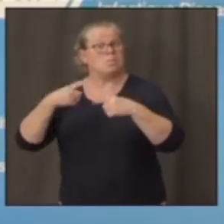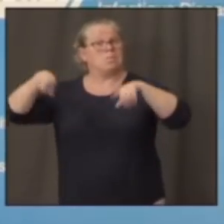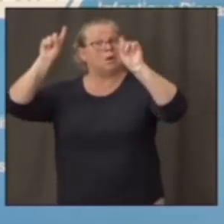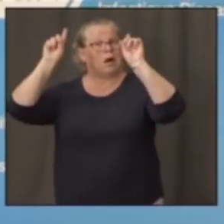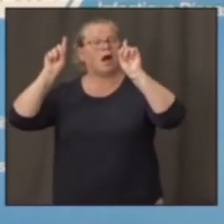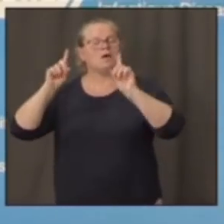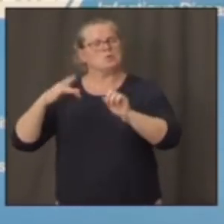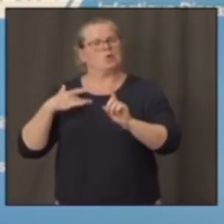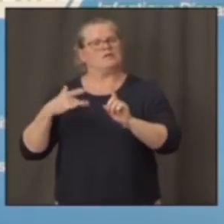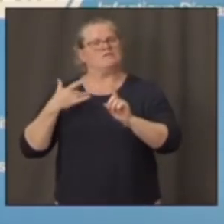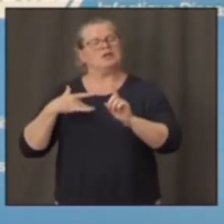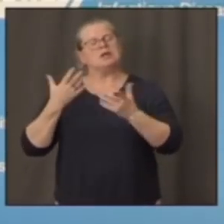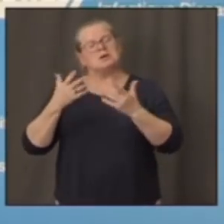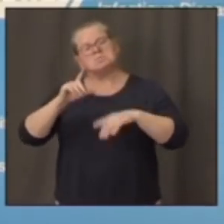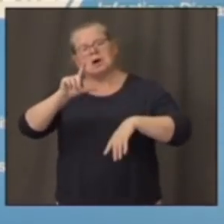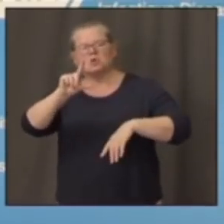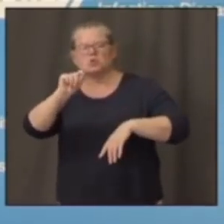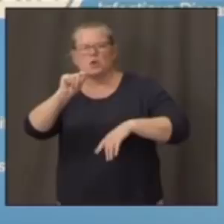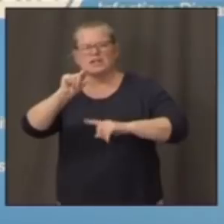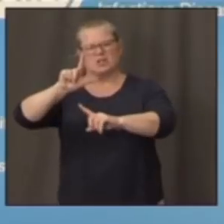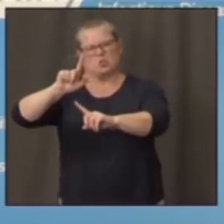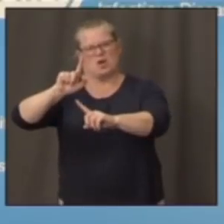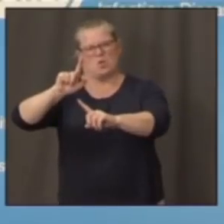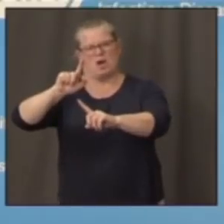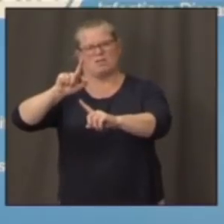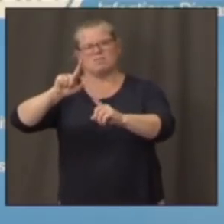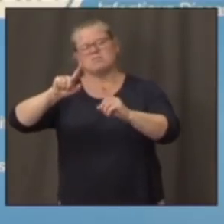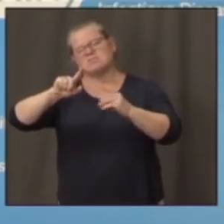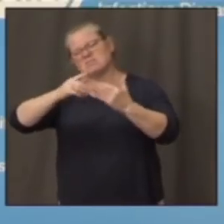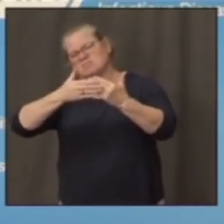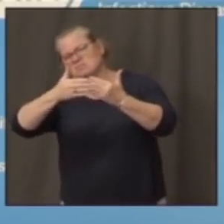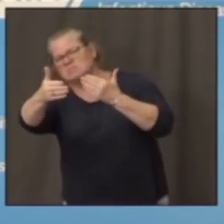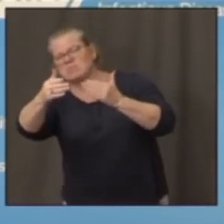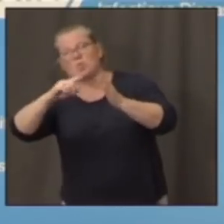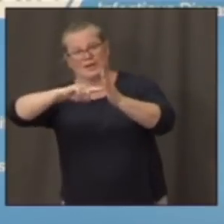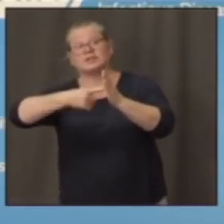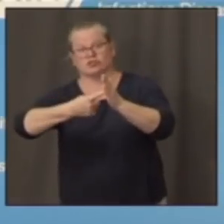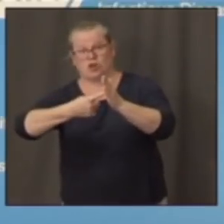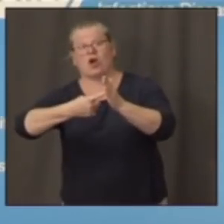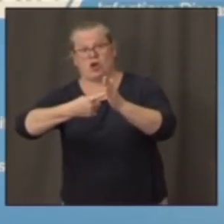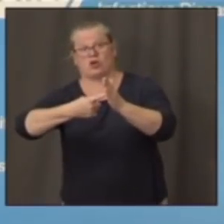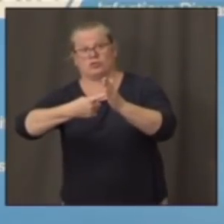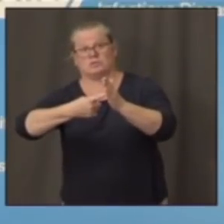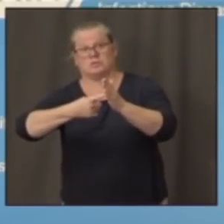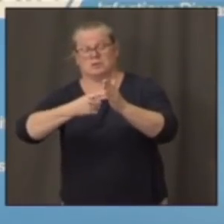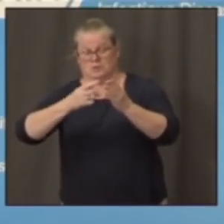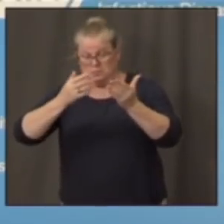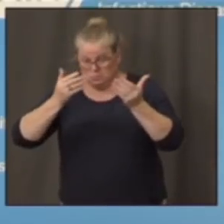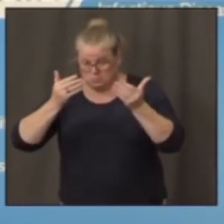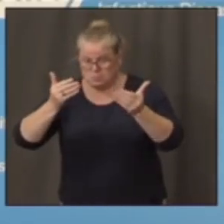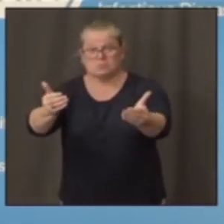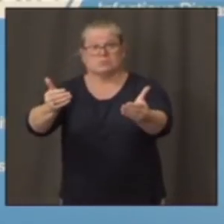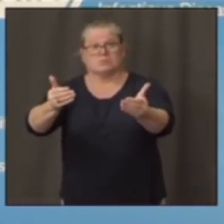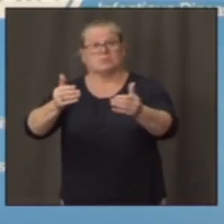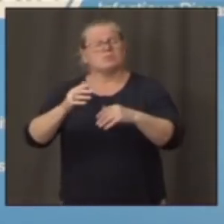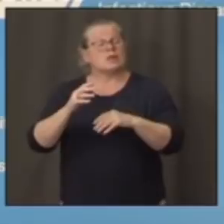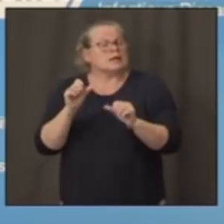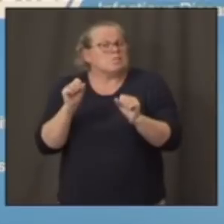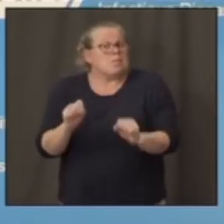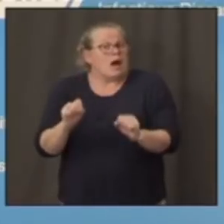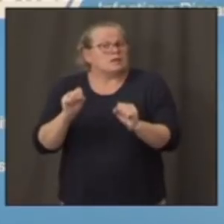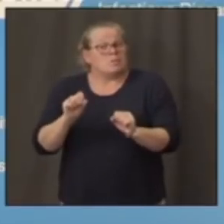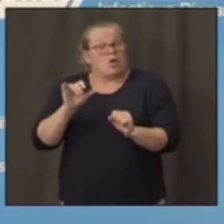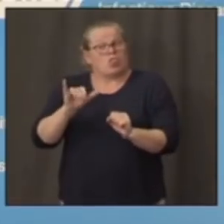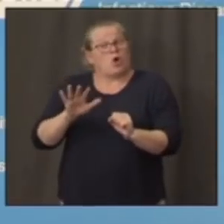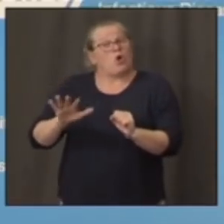It is conceivable that if there are enough infections and we are giving the vaccine in those areas